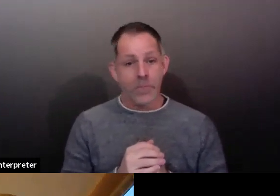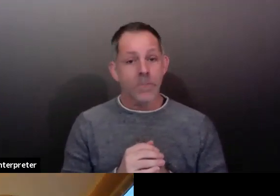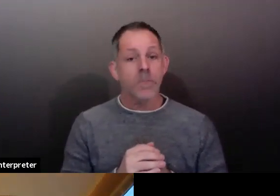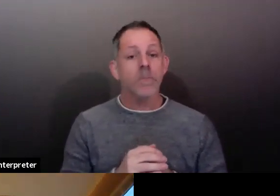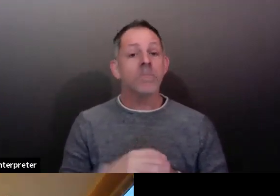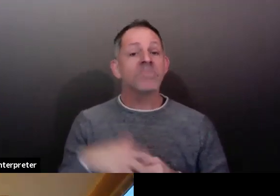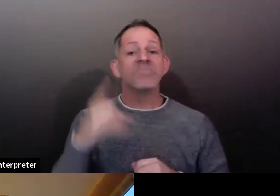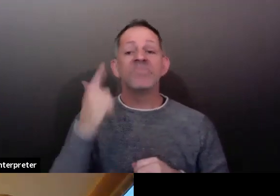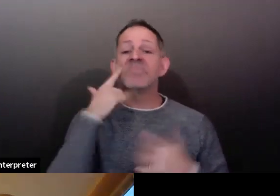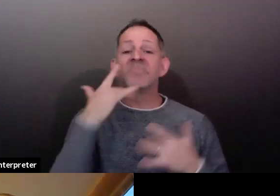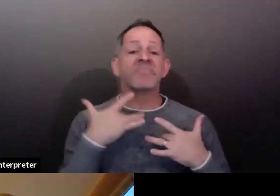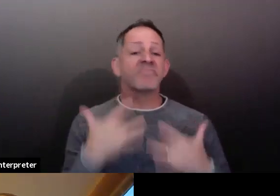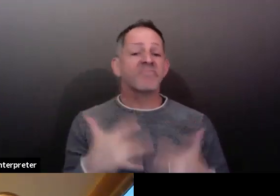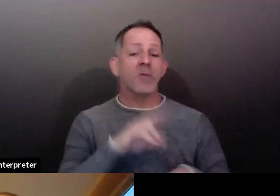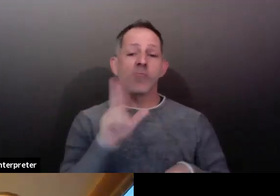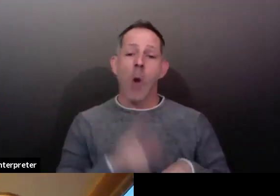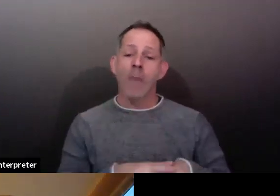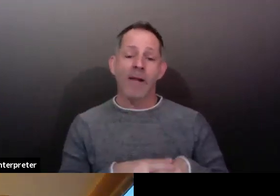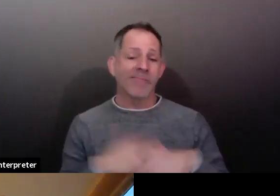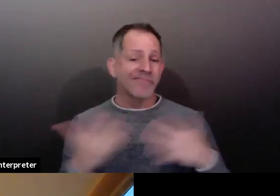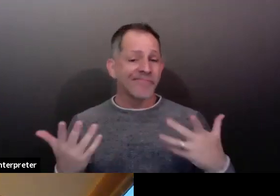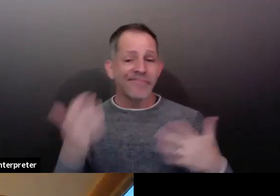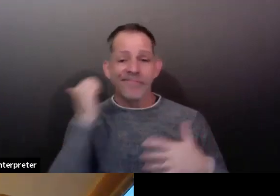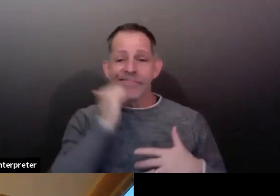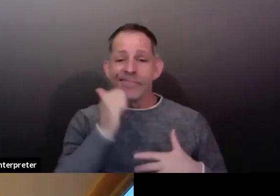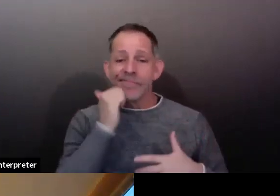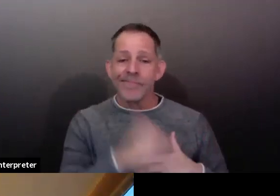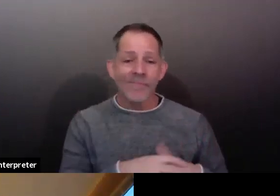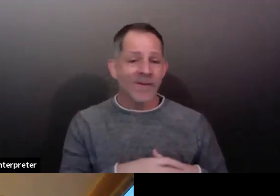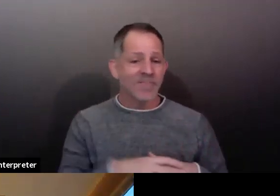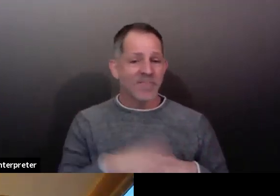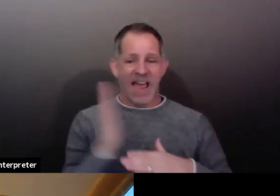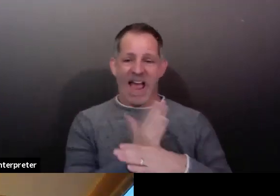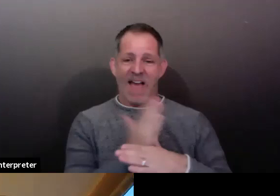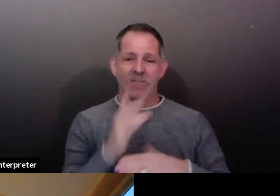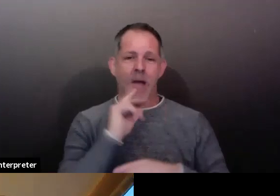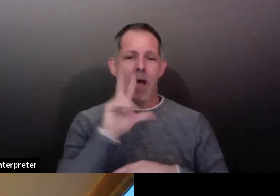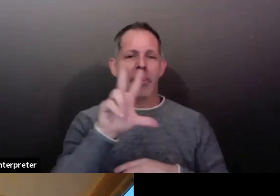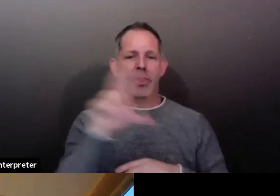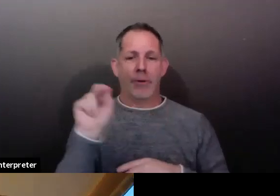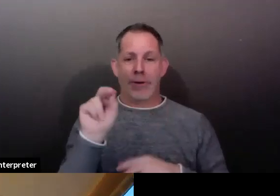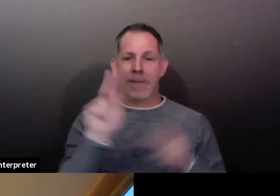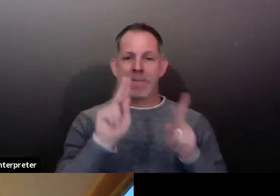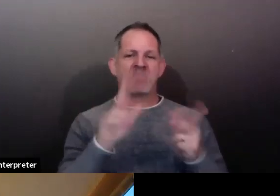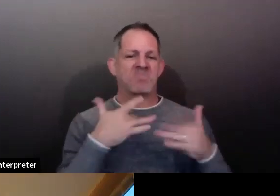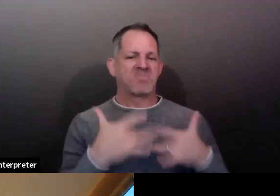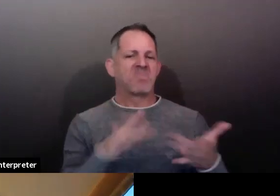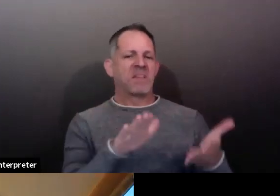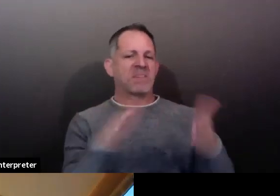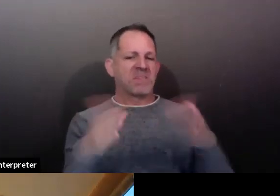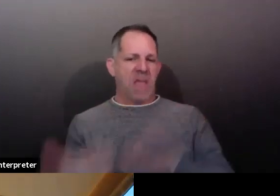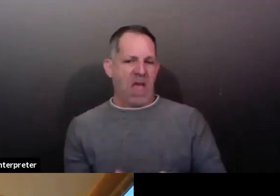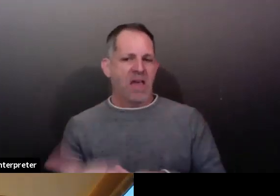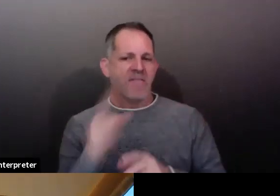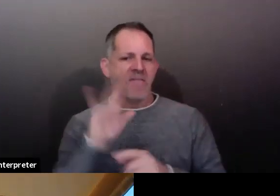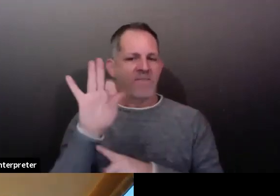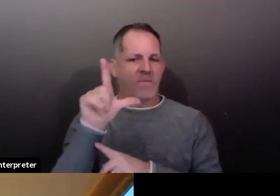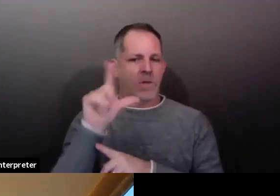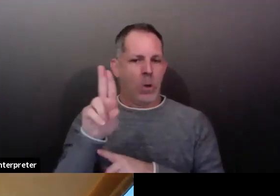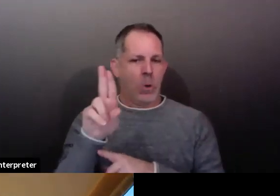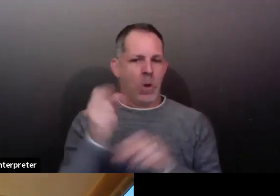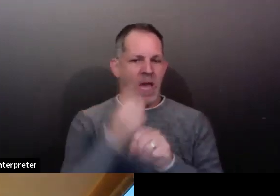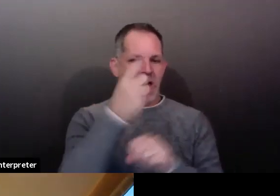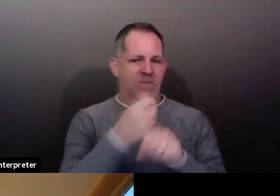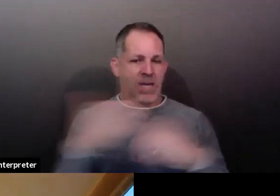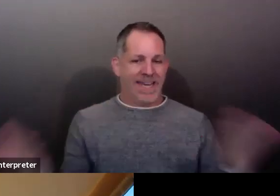to year, but they're on an average about 30 deaths in Snohomish County annually due to influenza, sometimes higher, sometimes